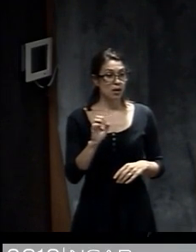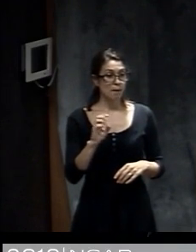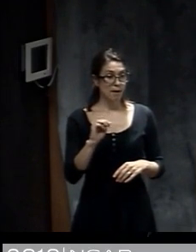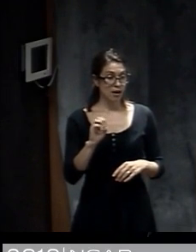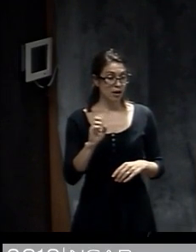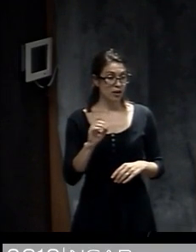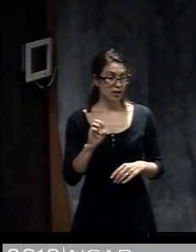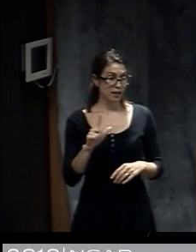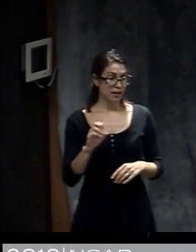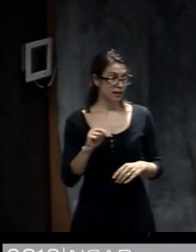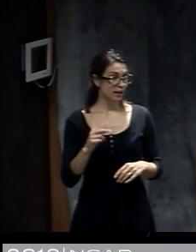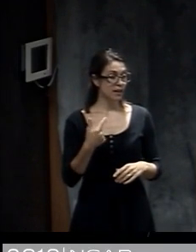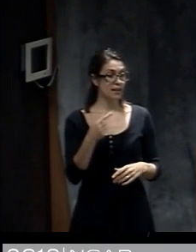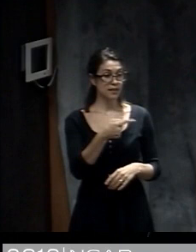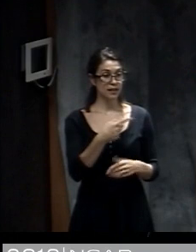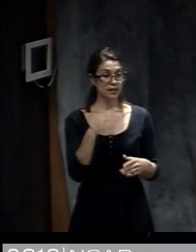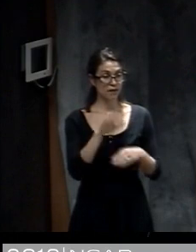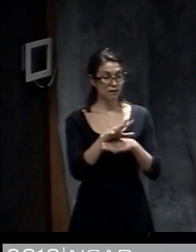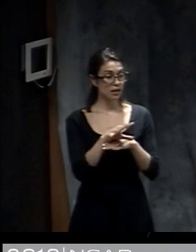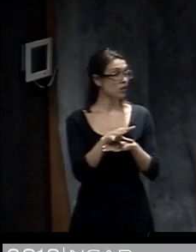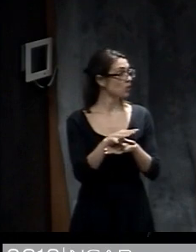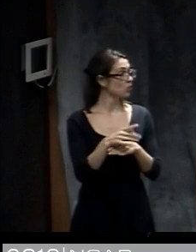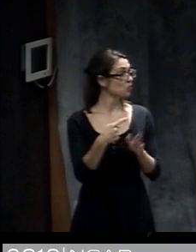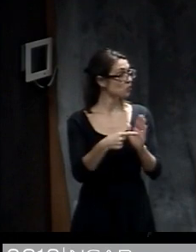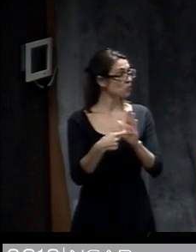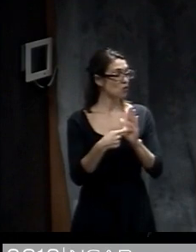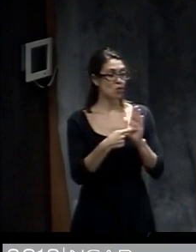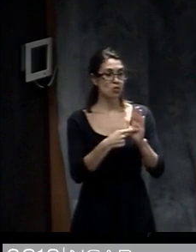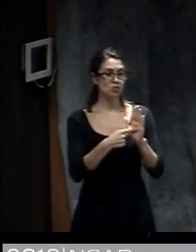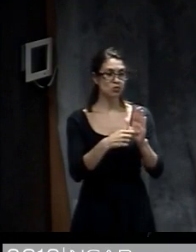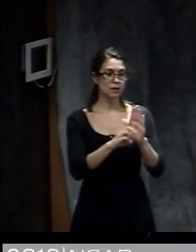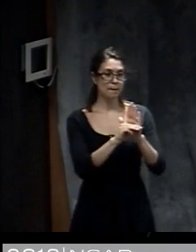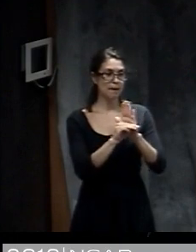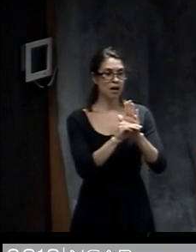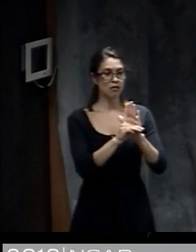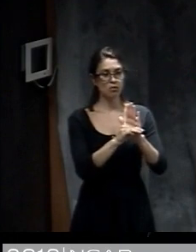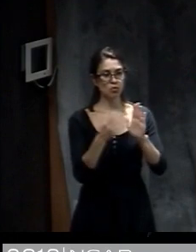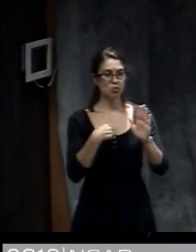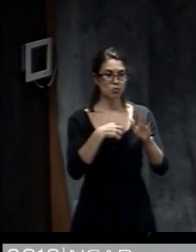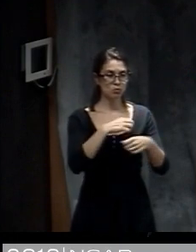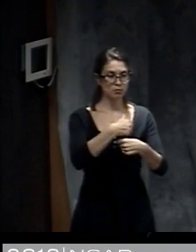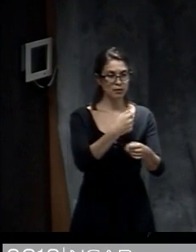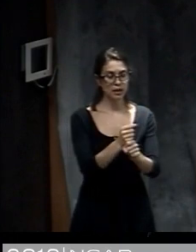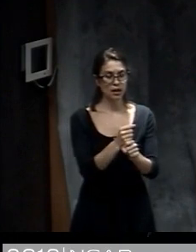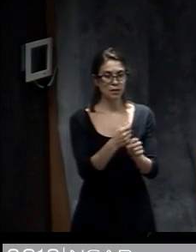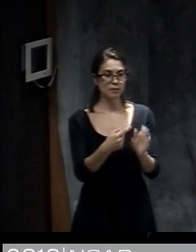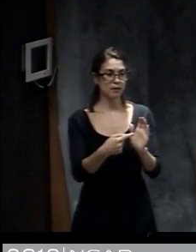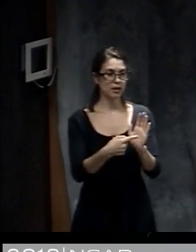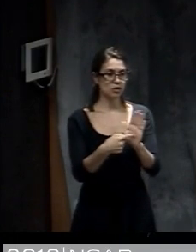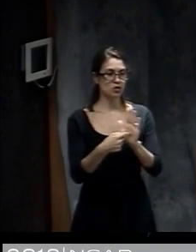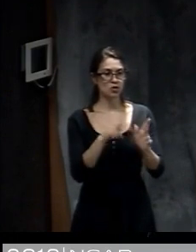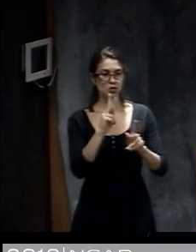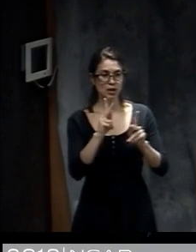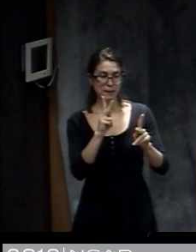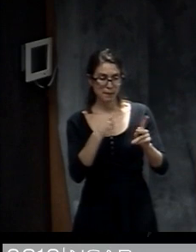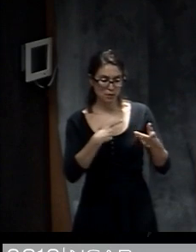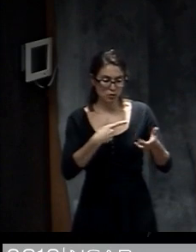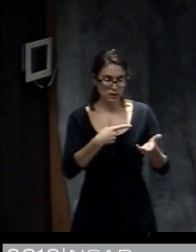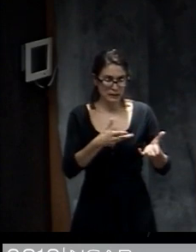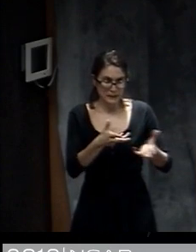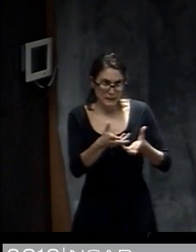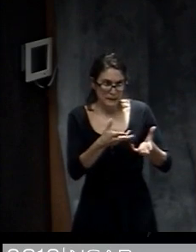an example from a model that we've produced that simulates people getting information and exchanging information with each other and making decisions as a hurricane approaches.